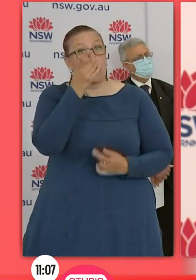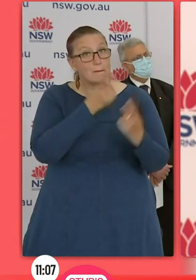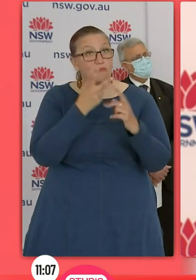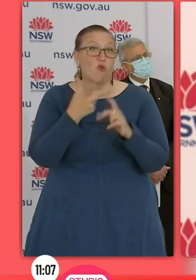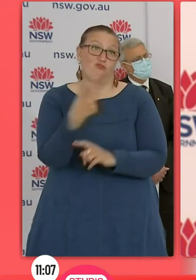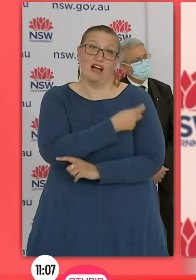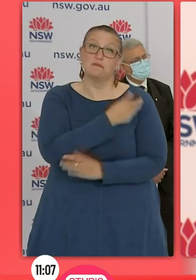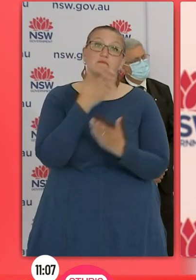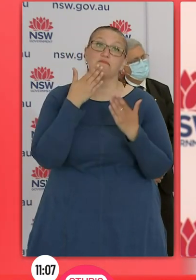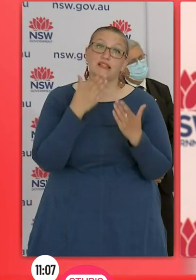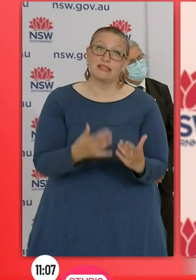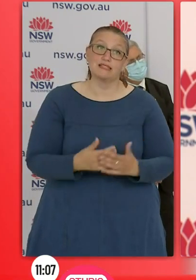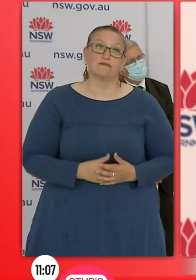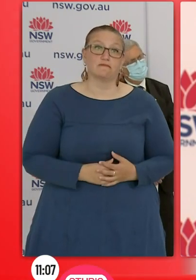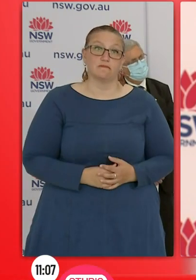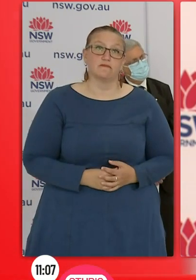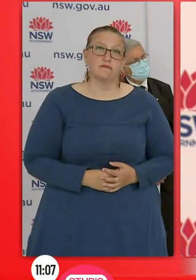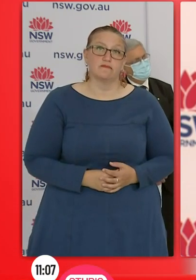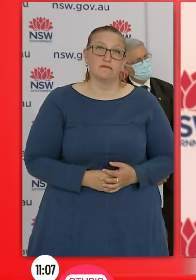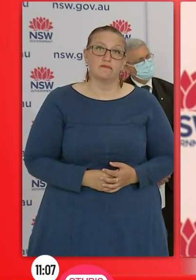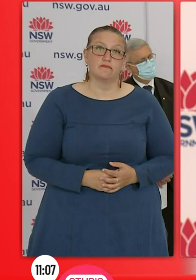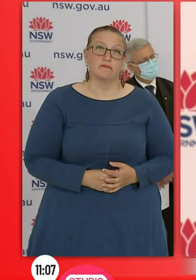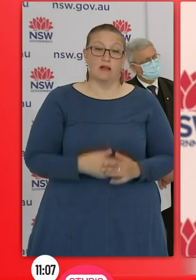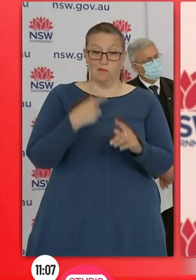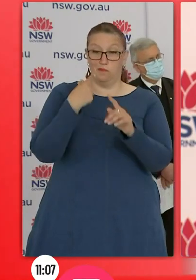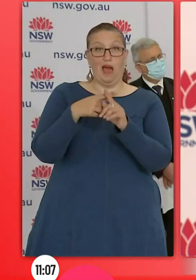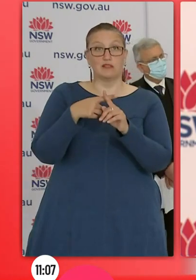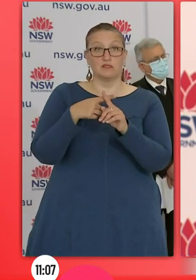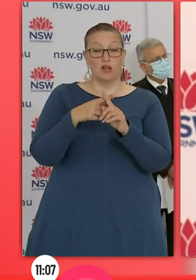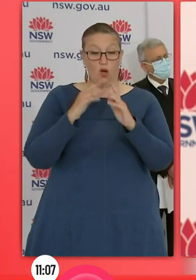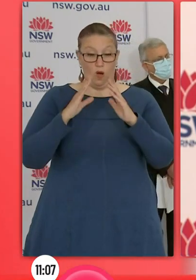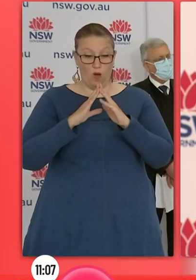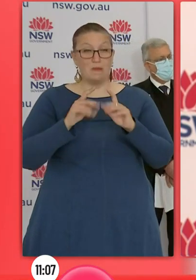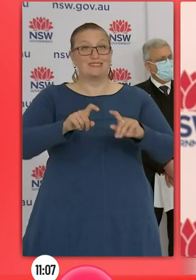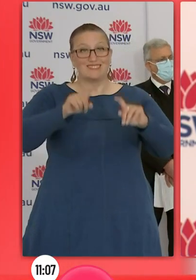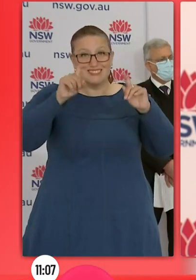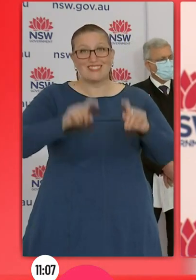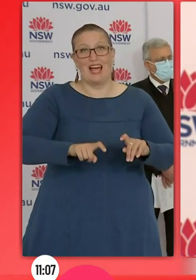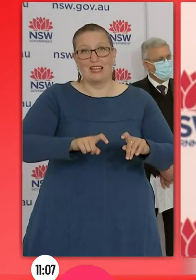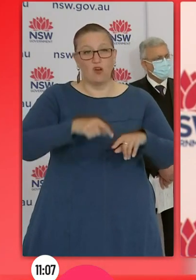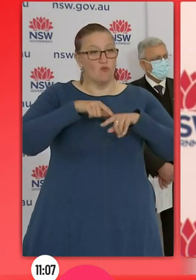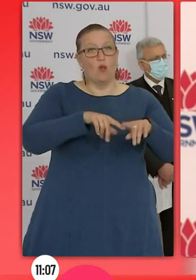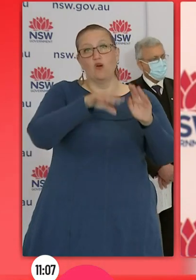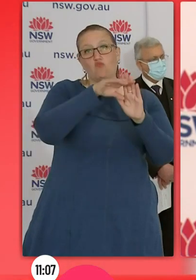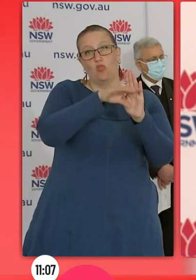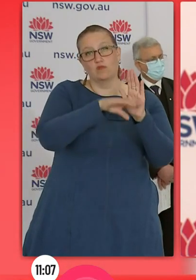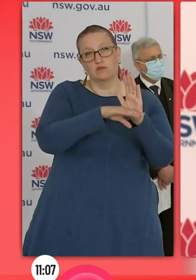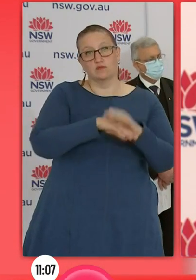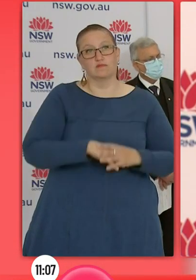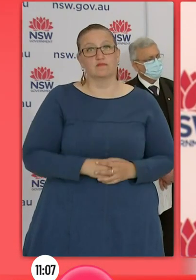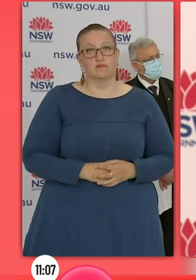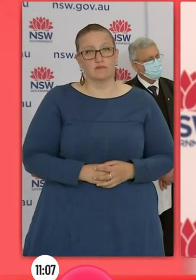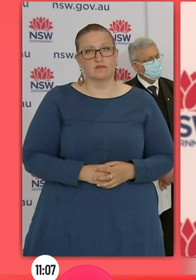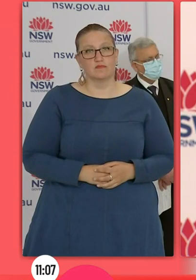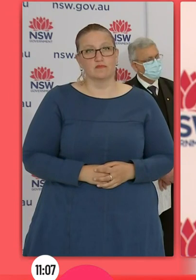for vaccination. Please follow the stay home orders like everyone else in NSW and please come forward